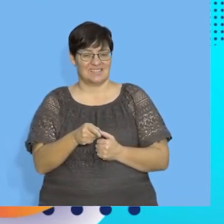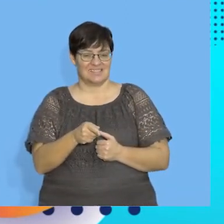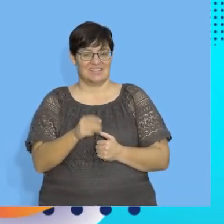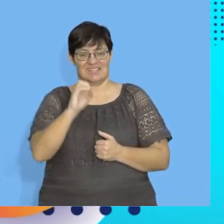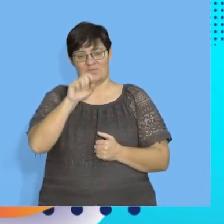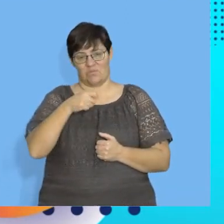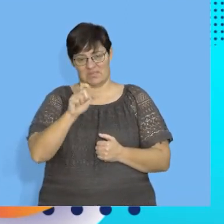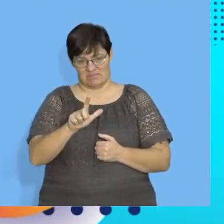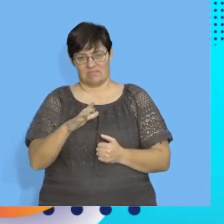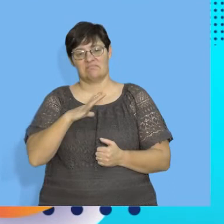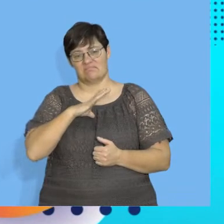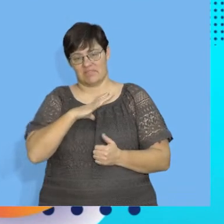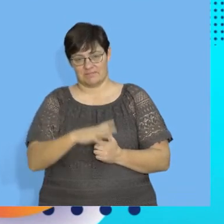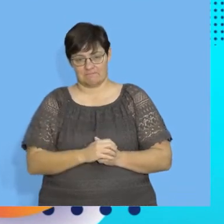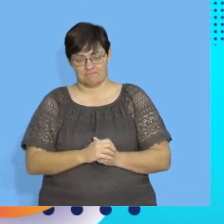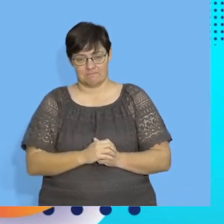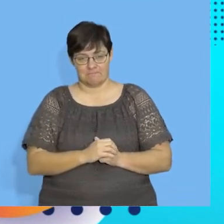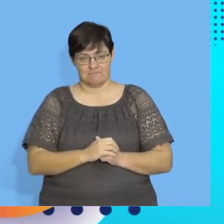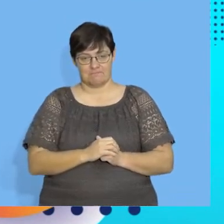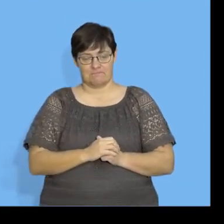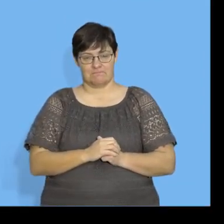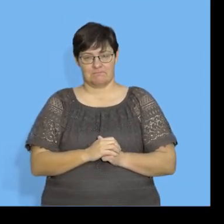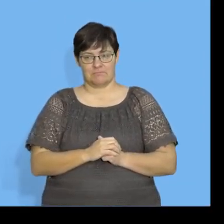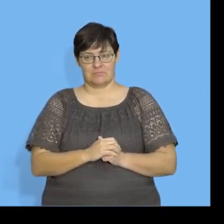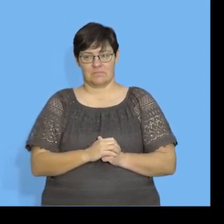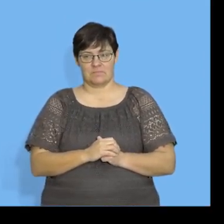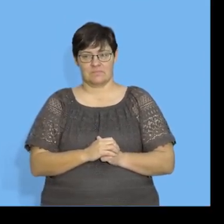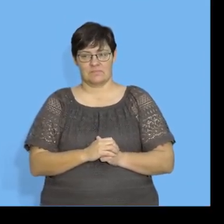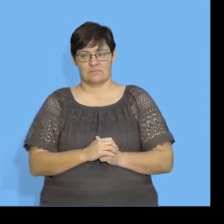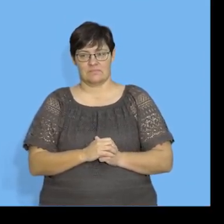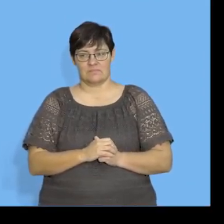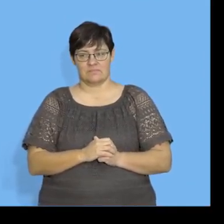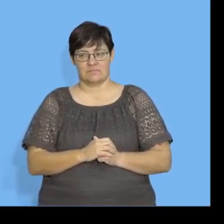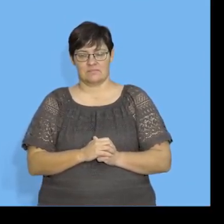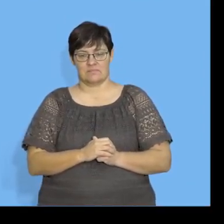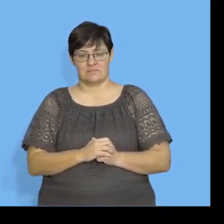the 0.7. That's okay. Let's look at the next one.